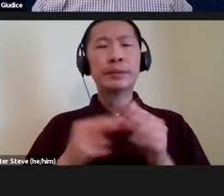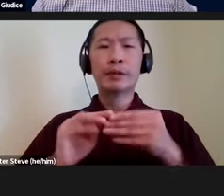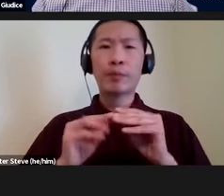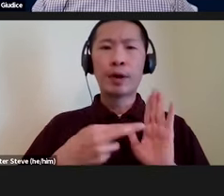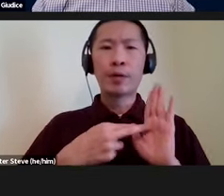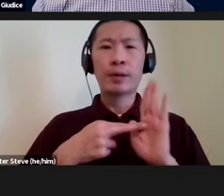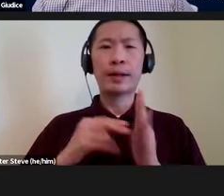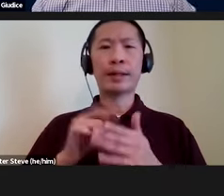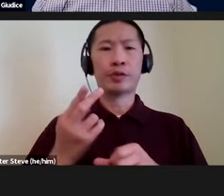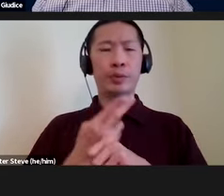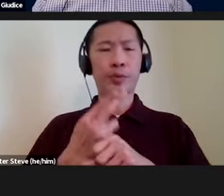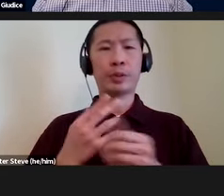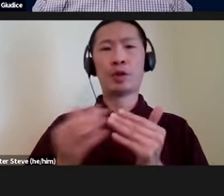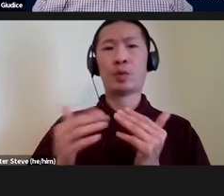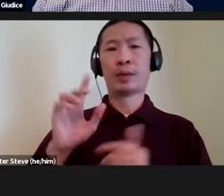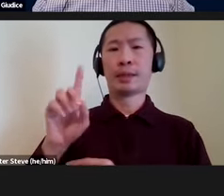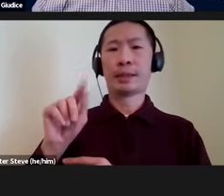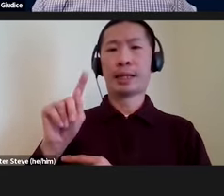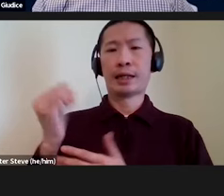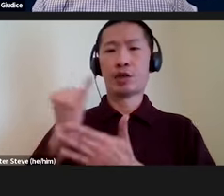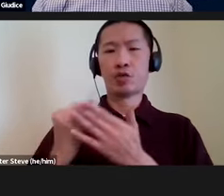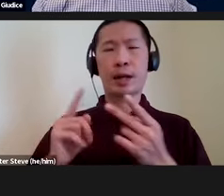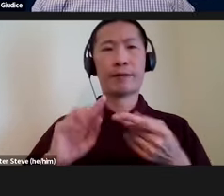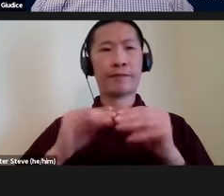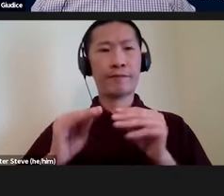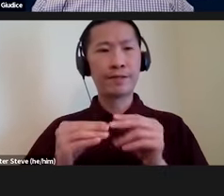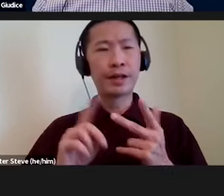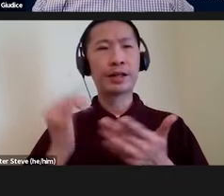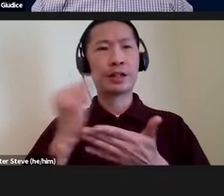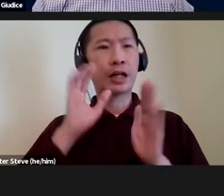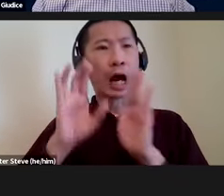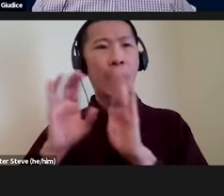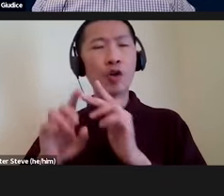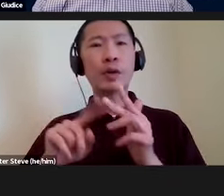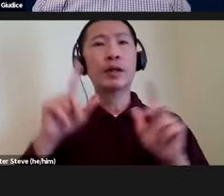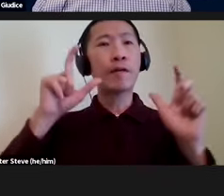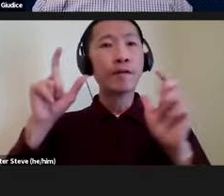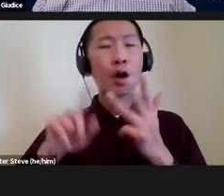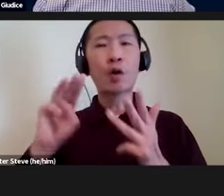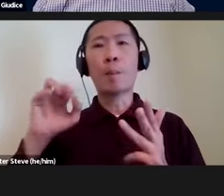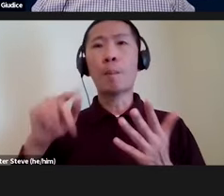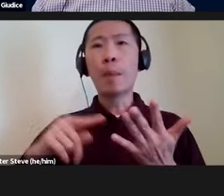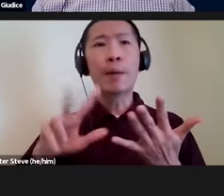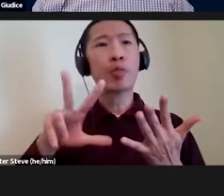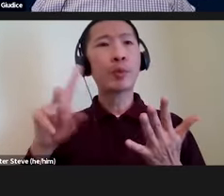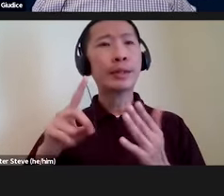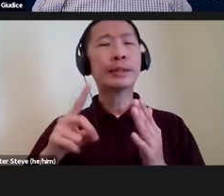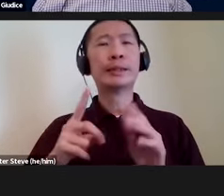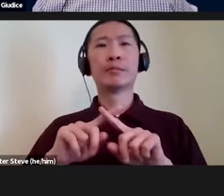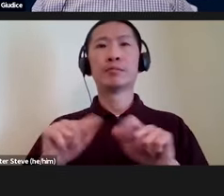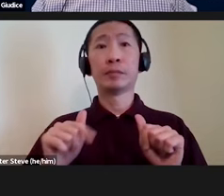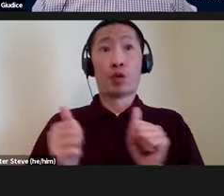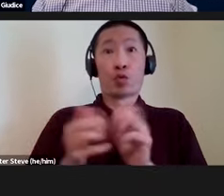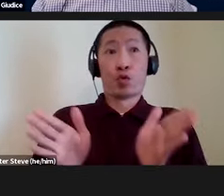representations that you use, whether they be data graphs or figures or diagrams, photos, maps, 3D renderings, what have you. As with the room